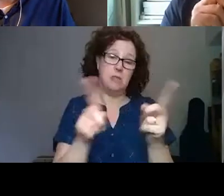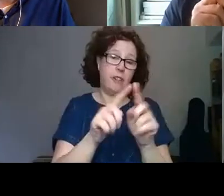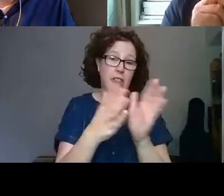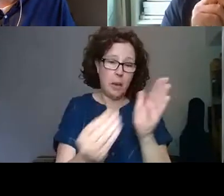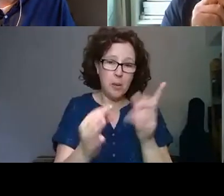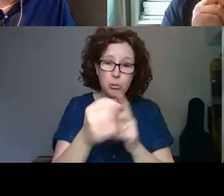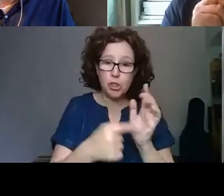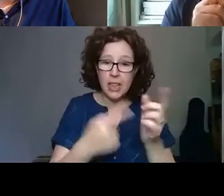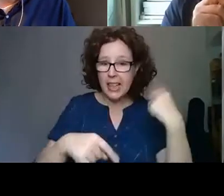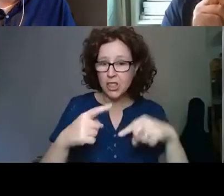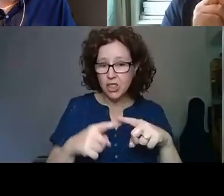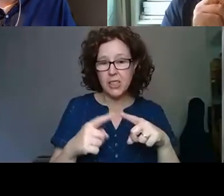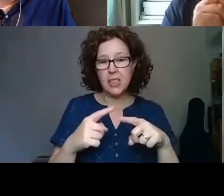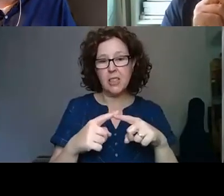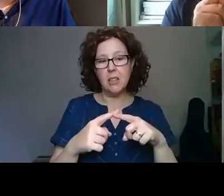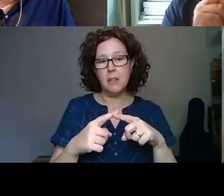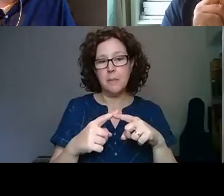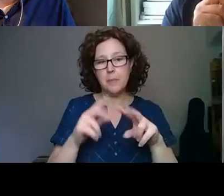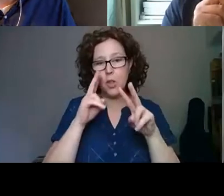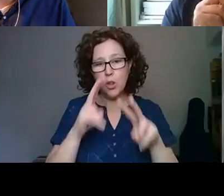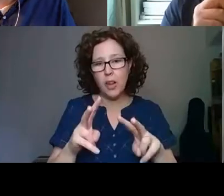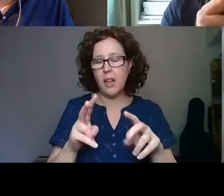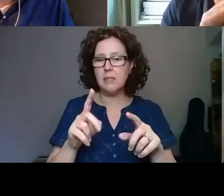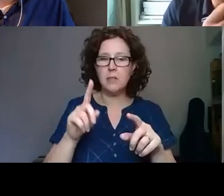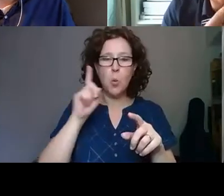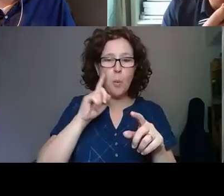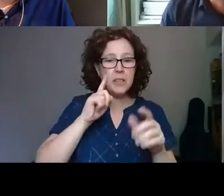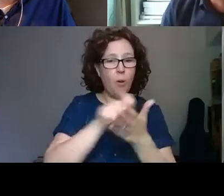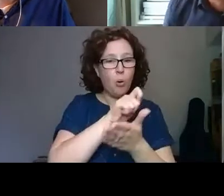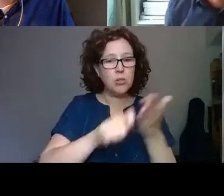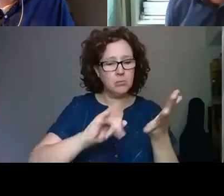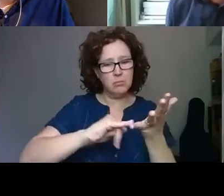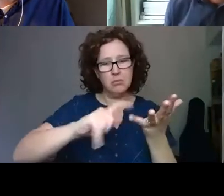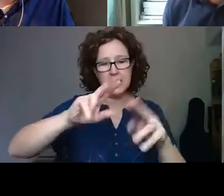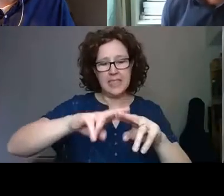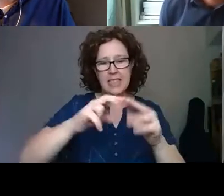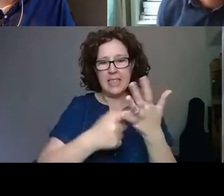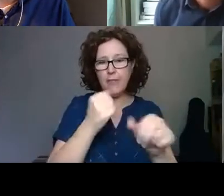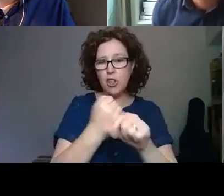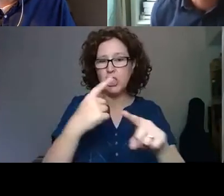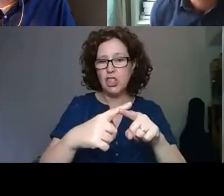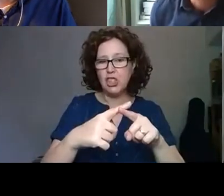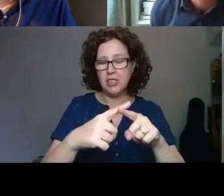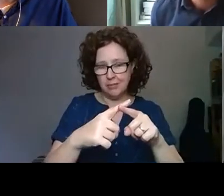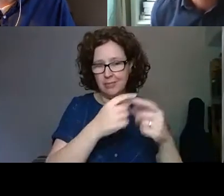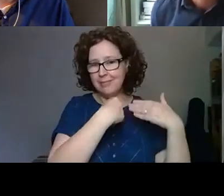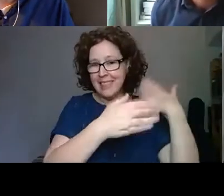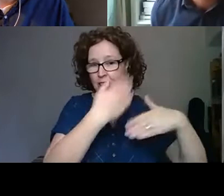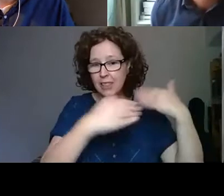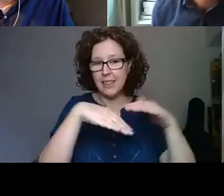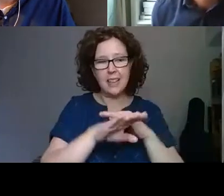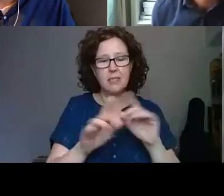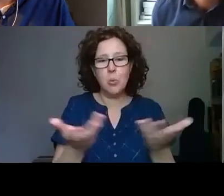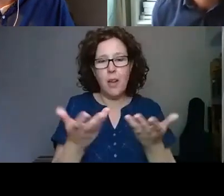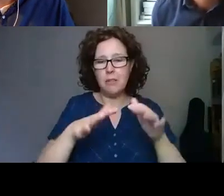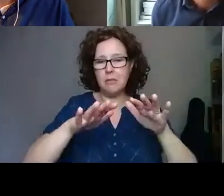which was looking at the suffrage history in Belfast through newspaper archives and stories held in newspaper archives.